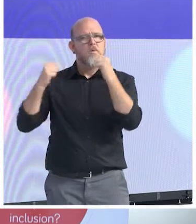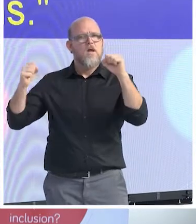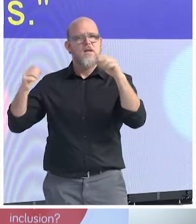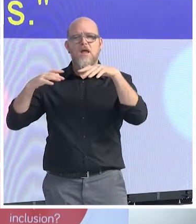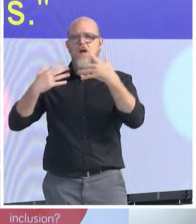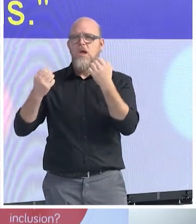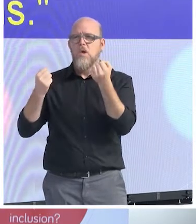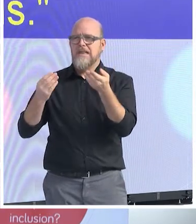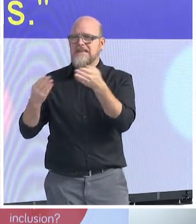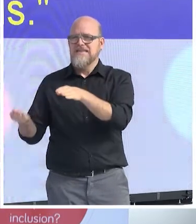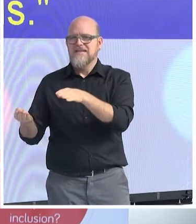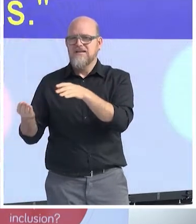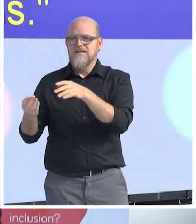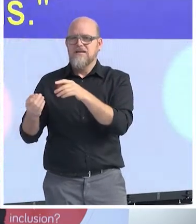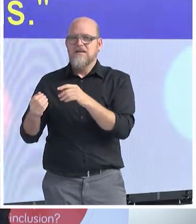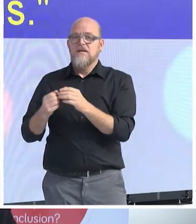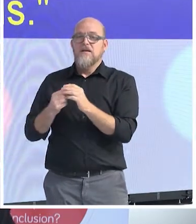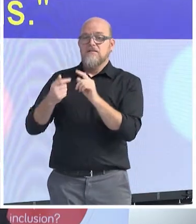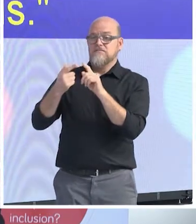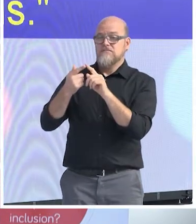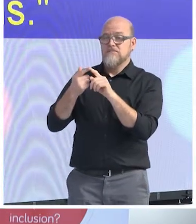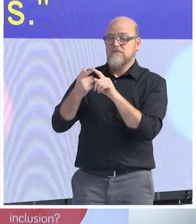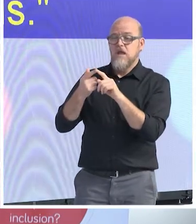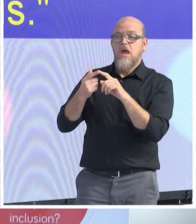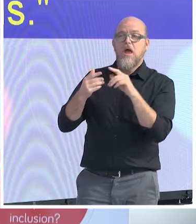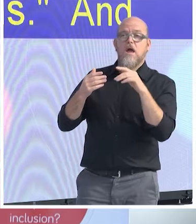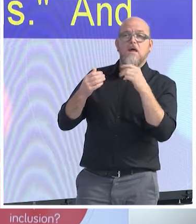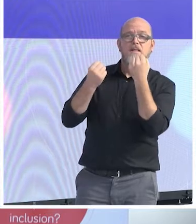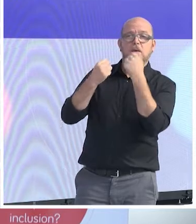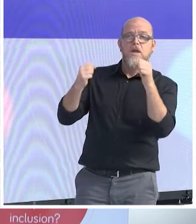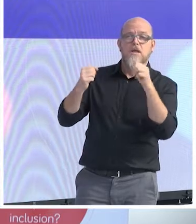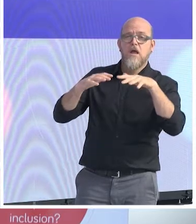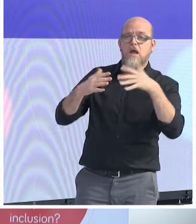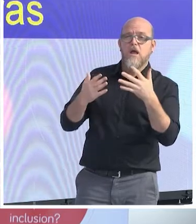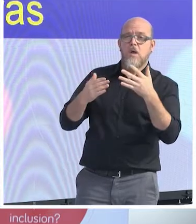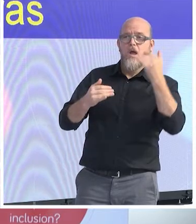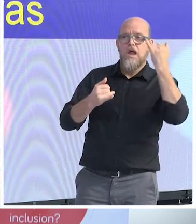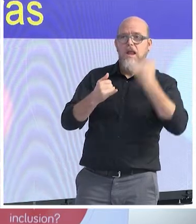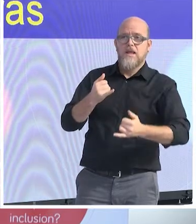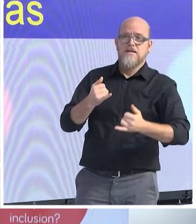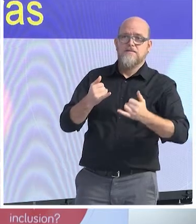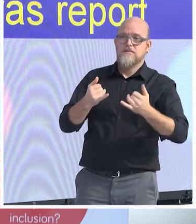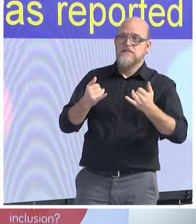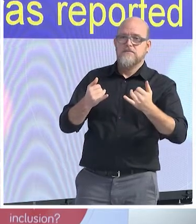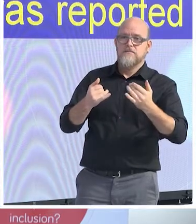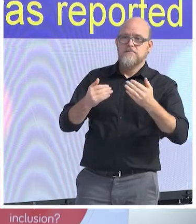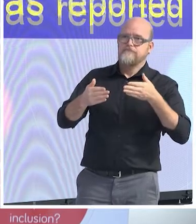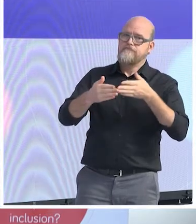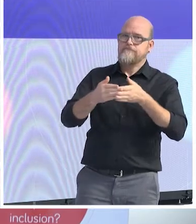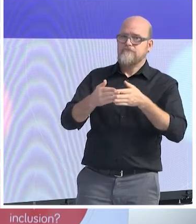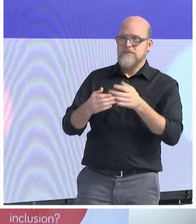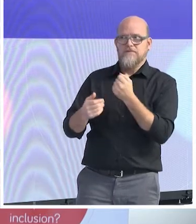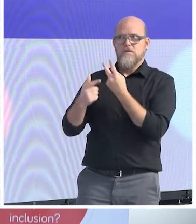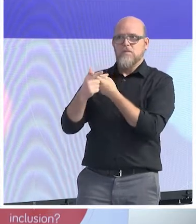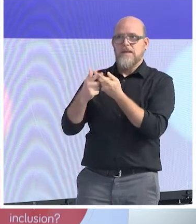And even basically what was reported was that when President Obama went out